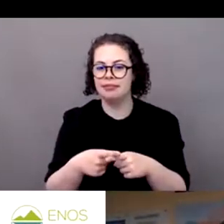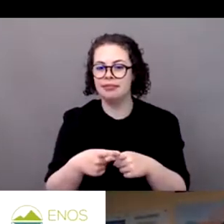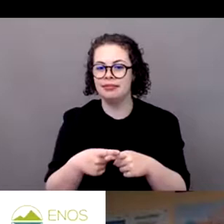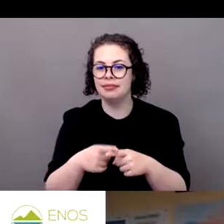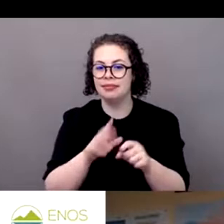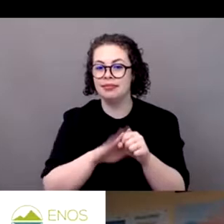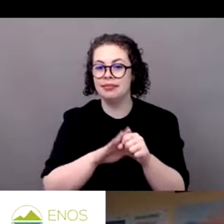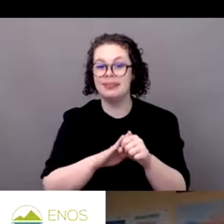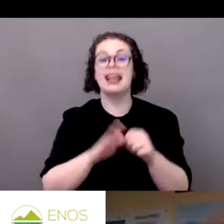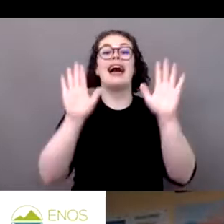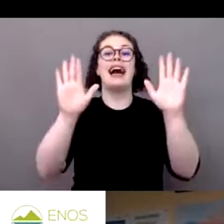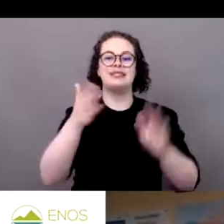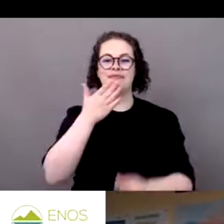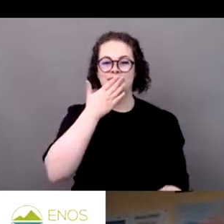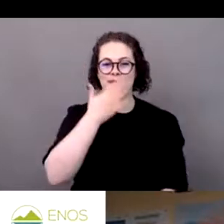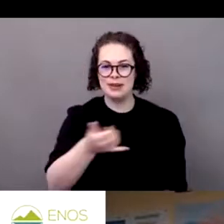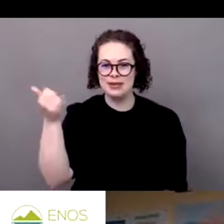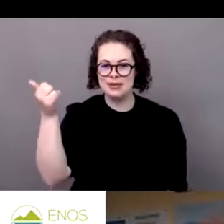Bonjour.